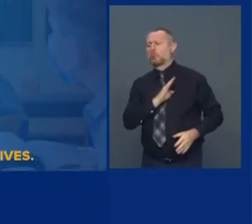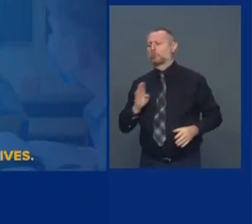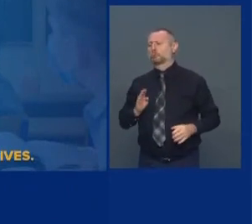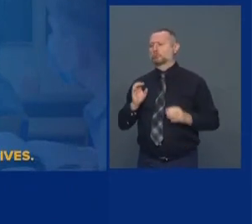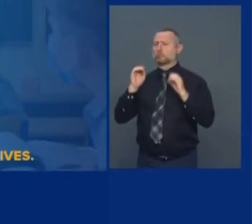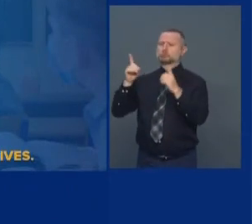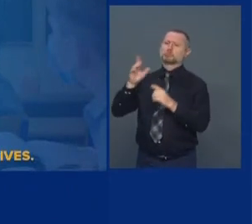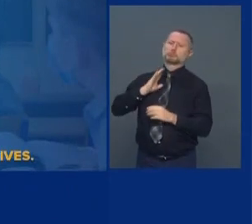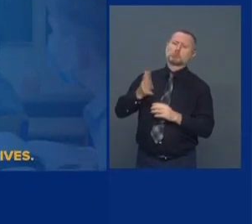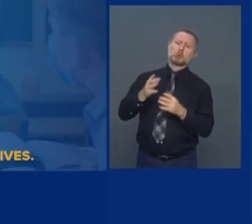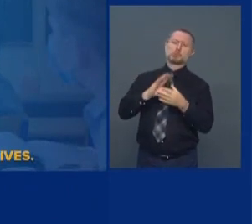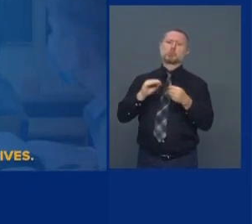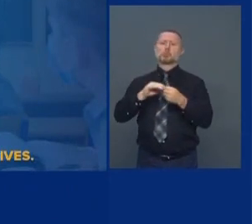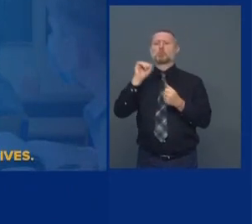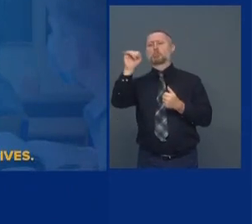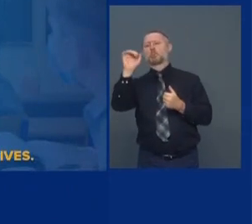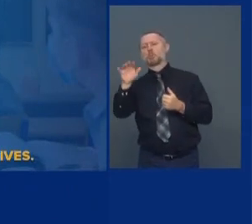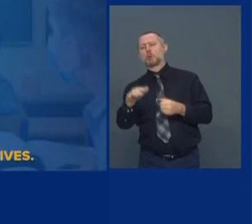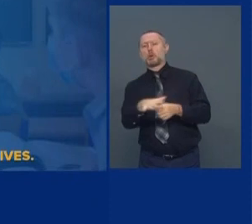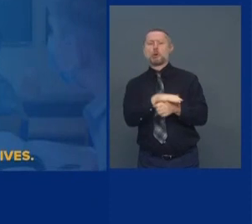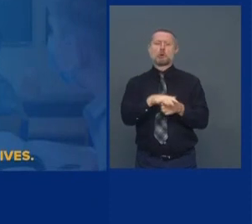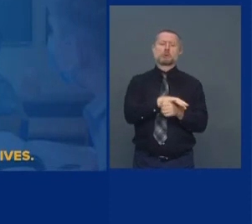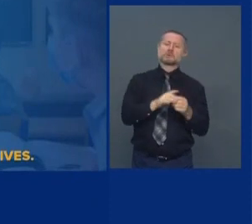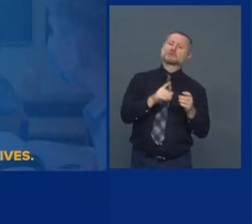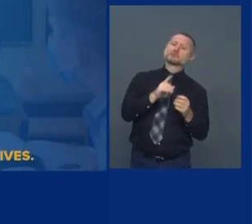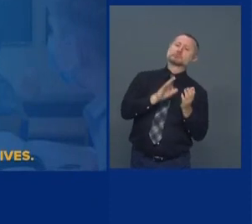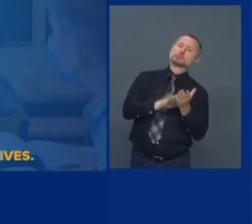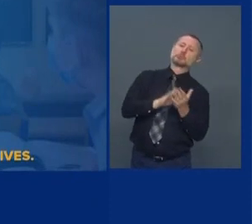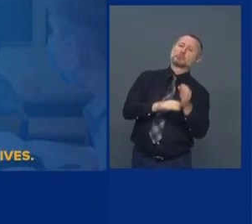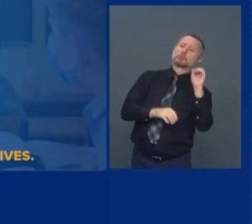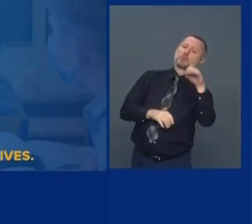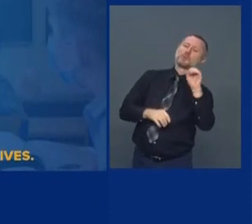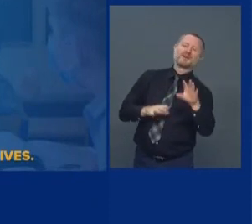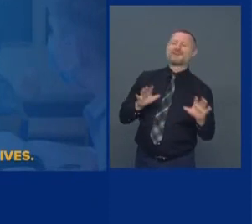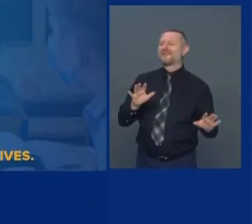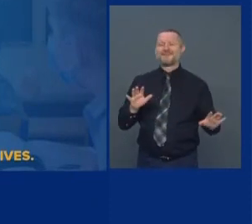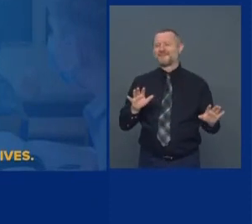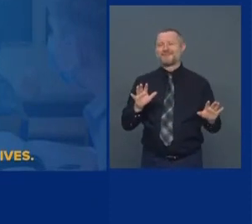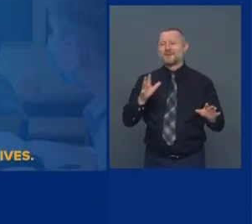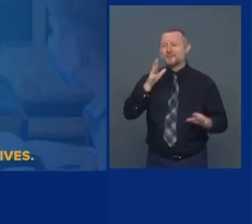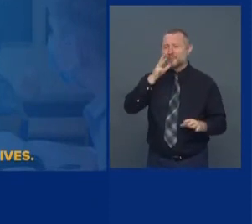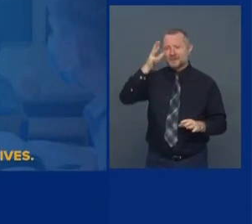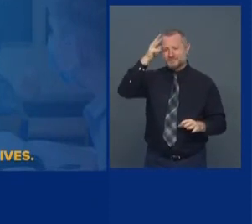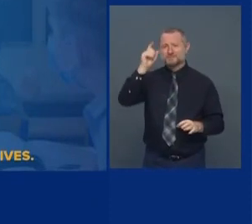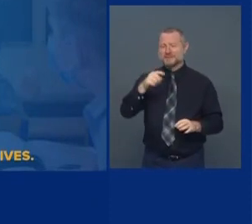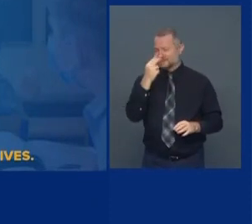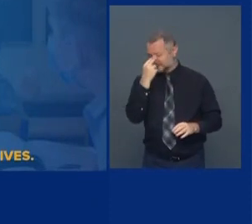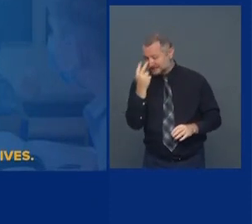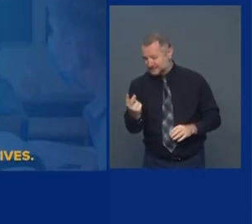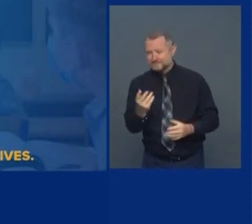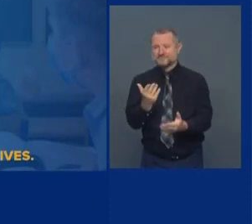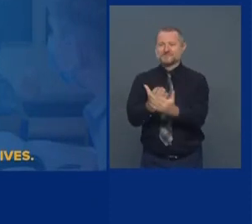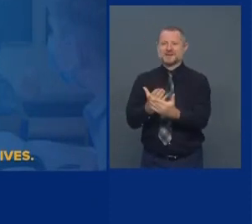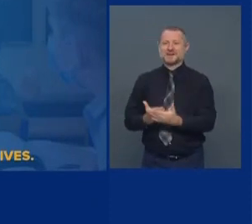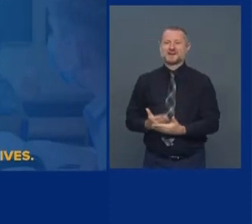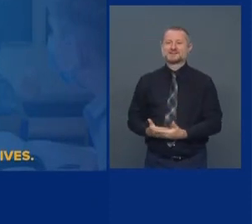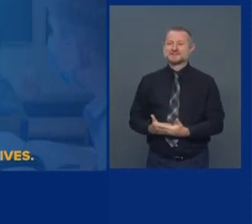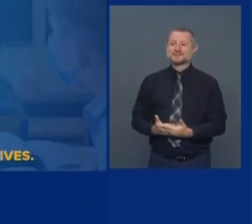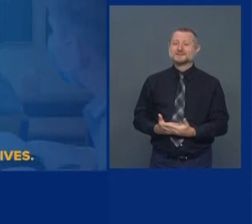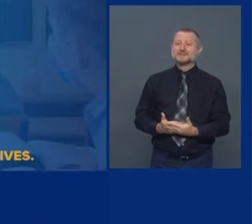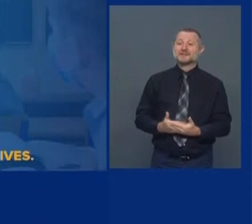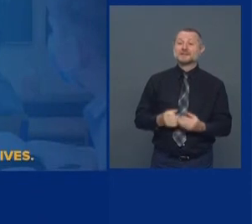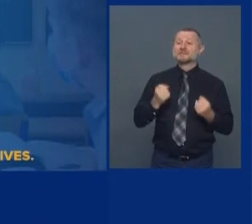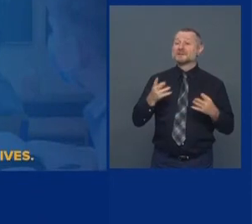Local school districts said this. They want the facts. You know what they wanted all through COVID? They wanted facts.